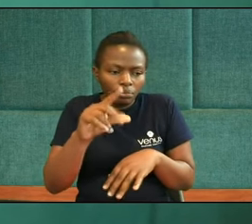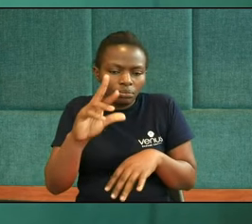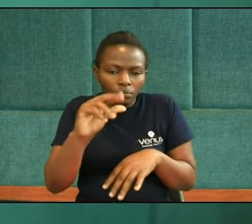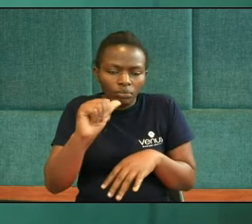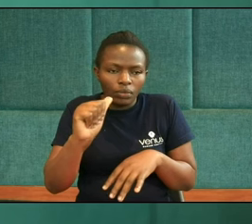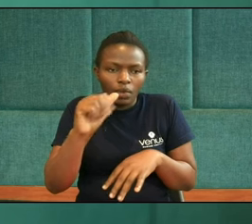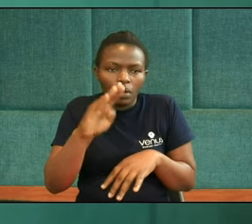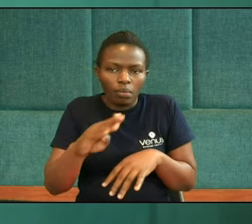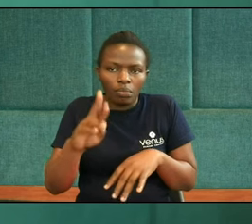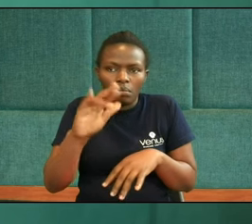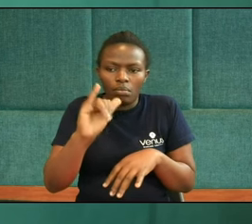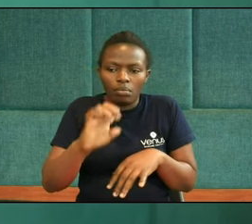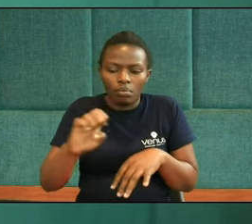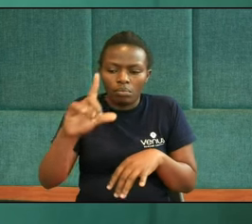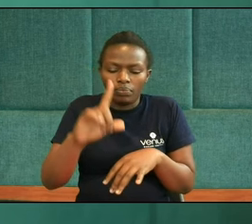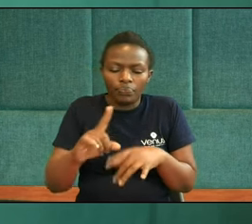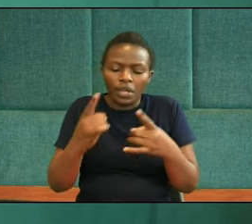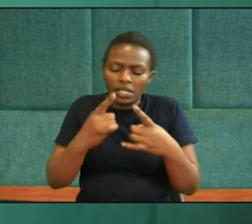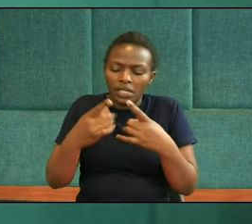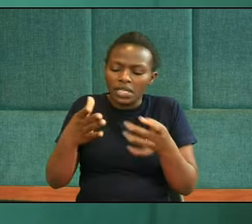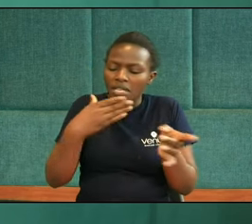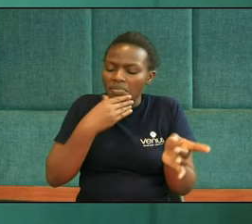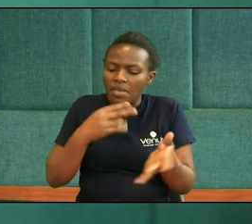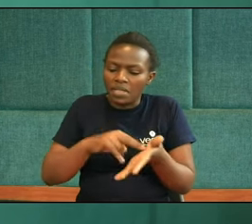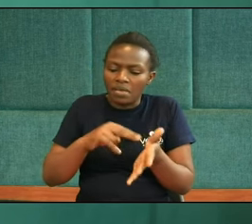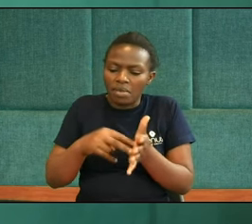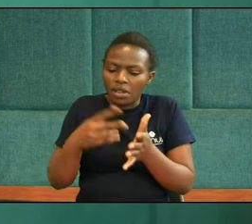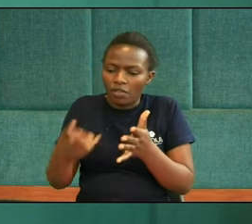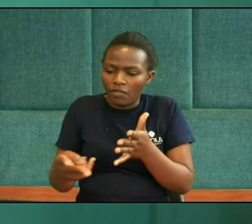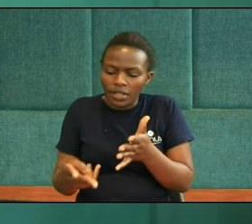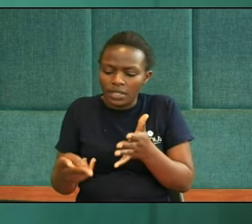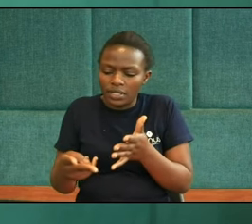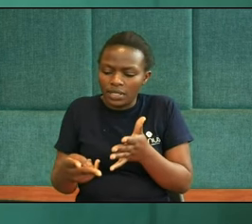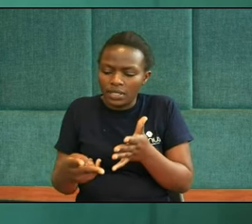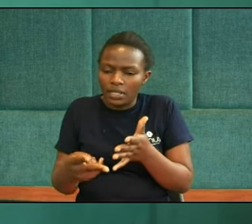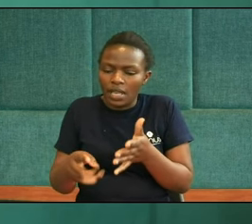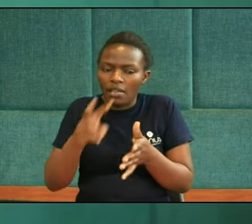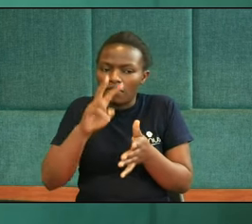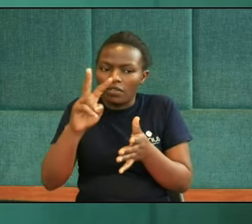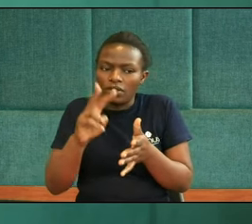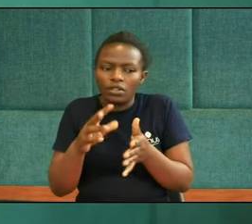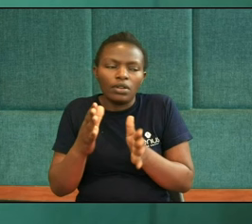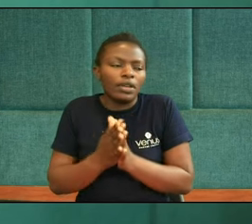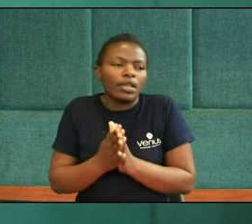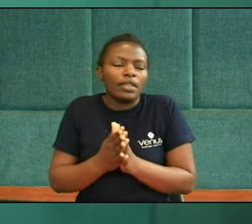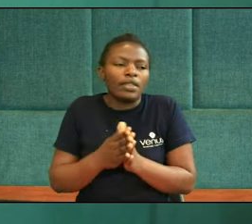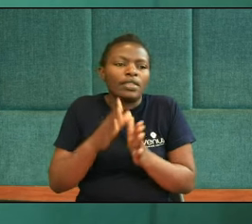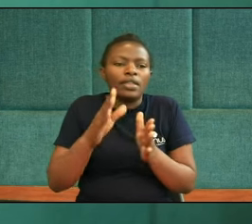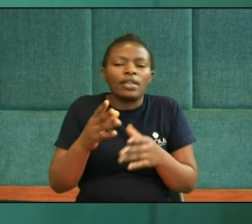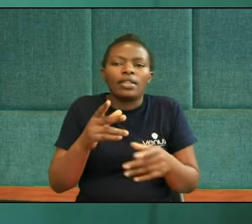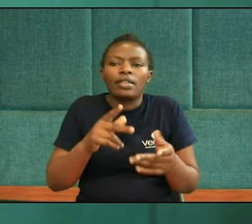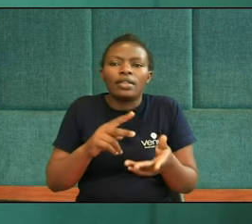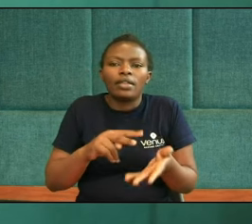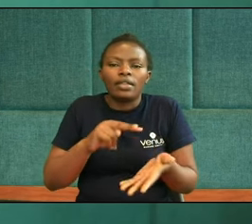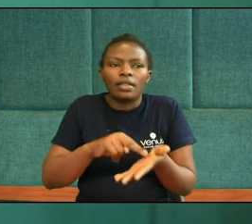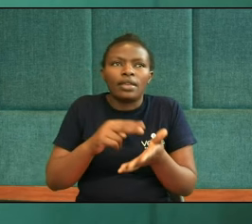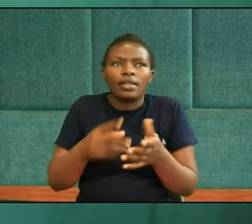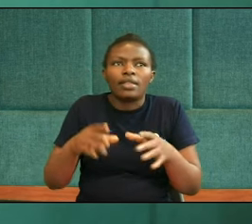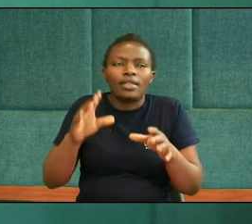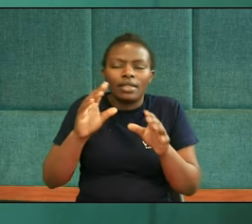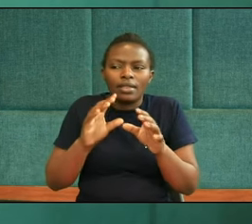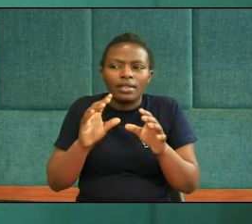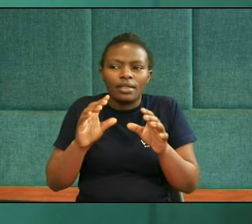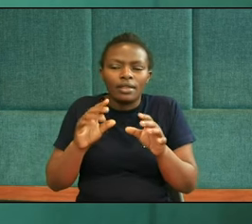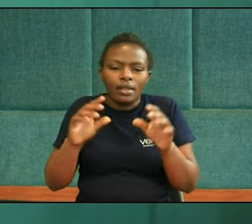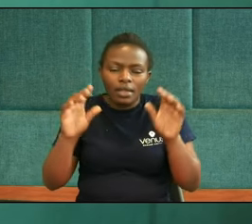of the vision Gabriel said The shaggy goat is the king of Greek And the large horn between its eyes is the